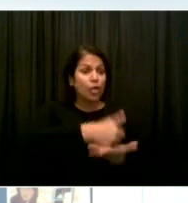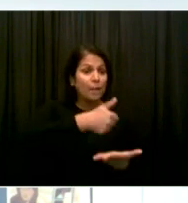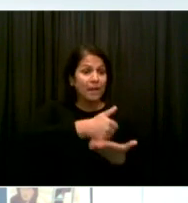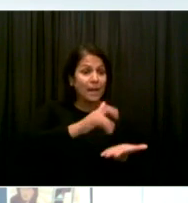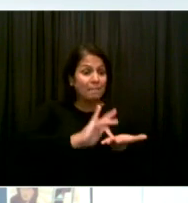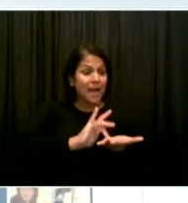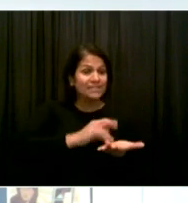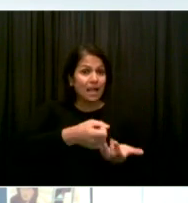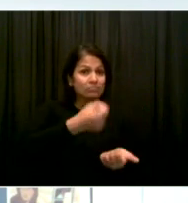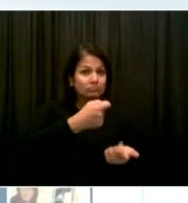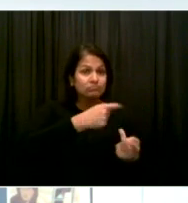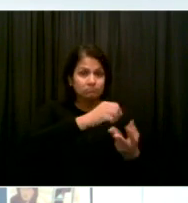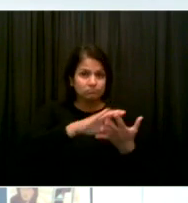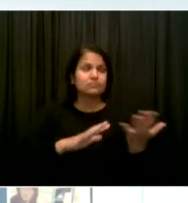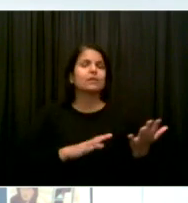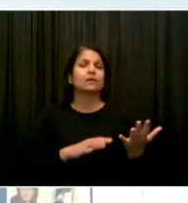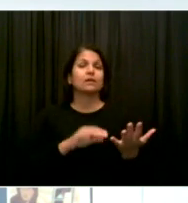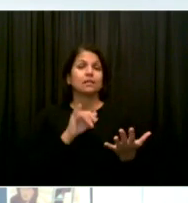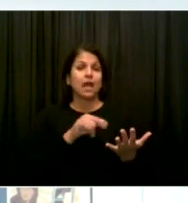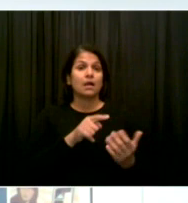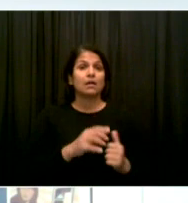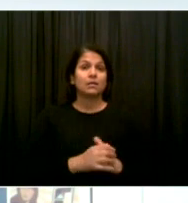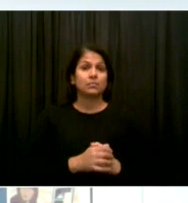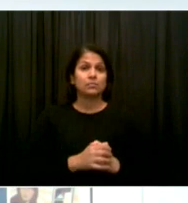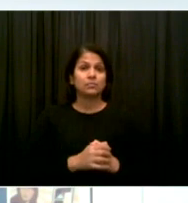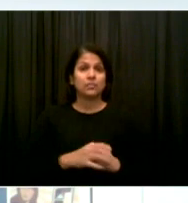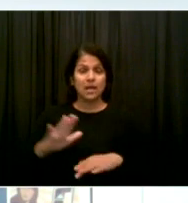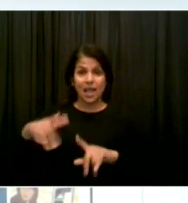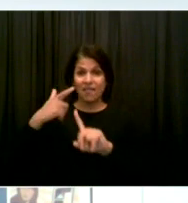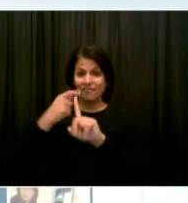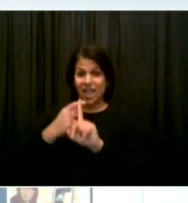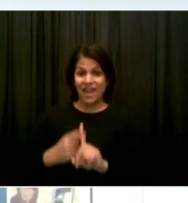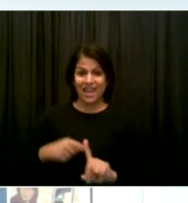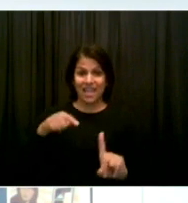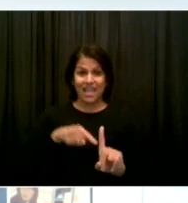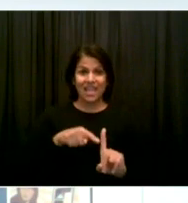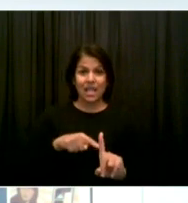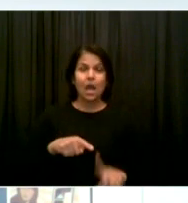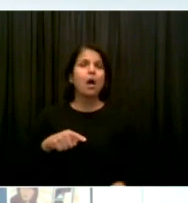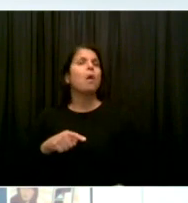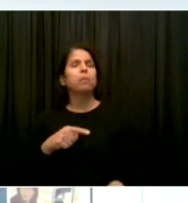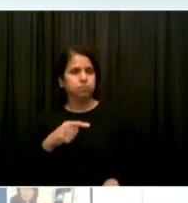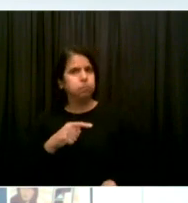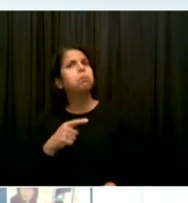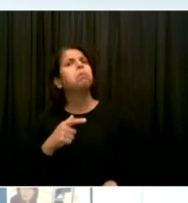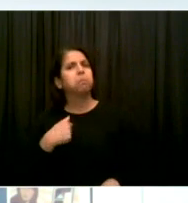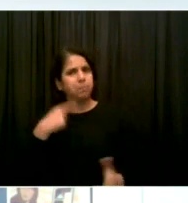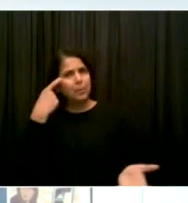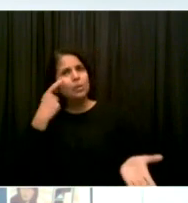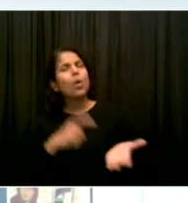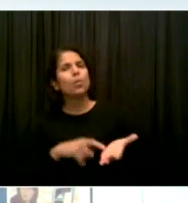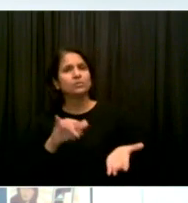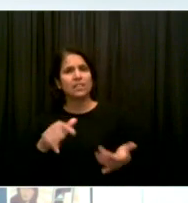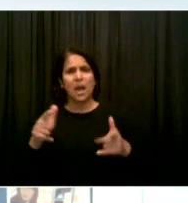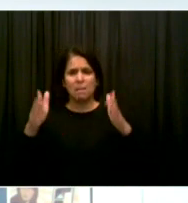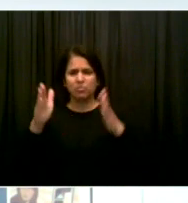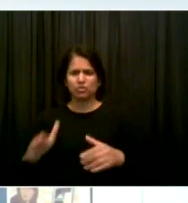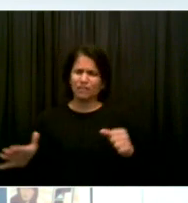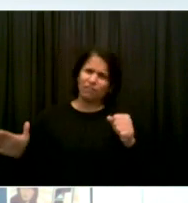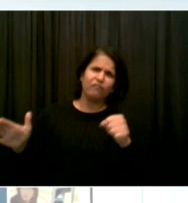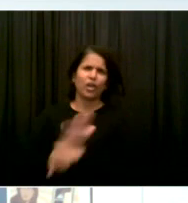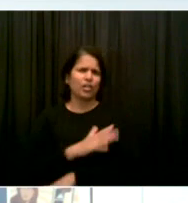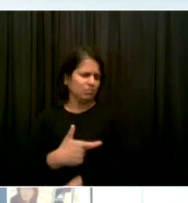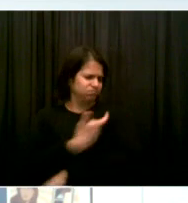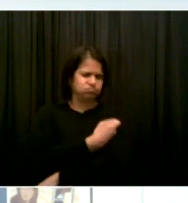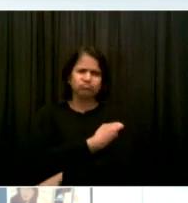days to weeks. For vaccination, what we do see is that people who are fully vaccinated do appear